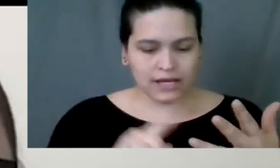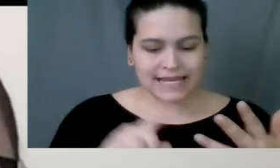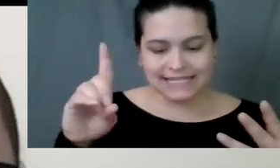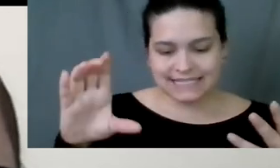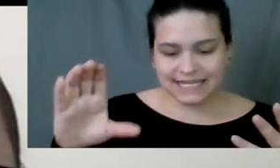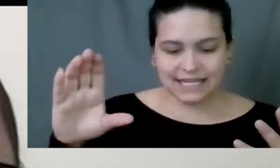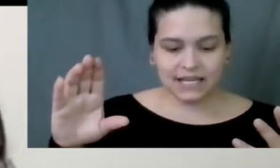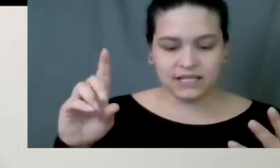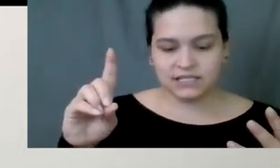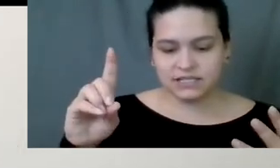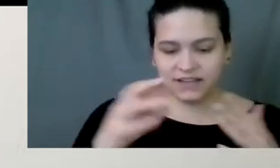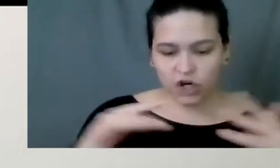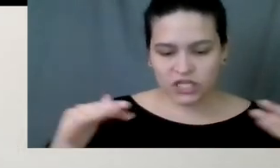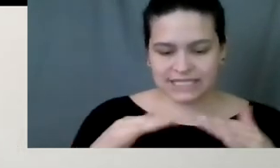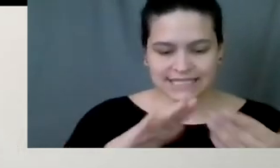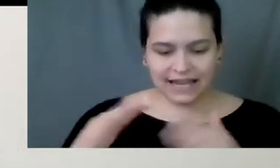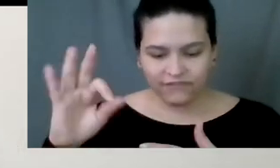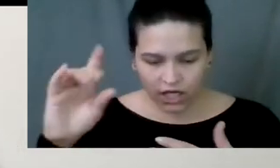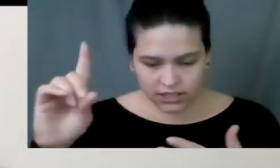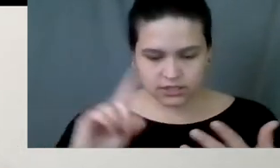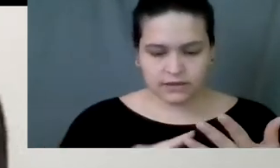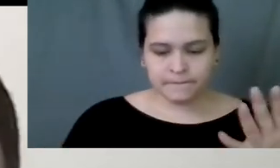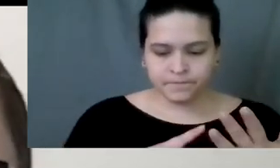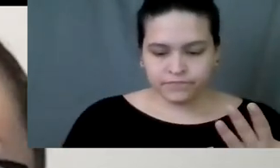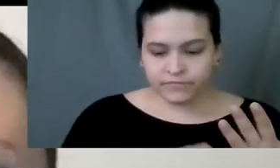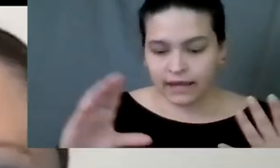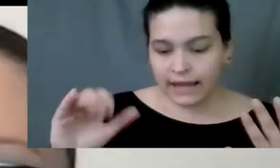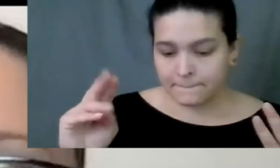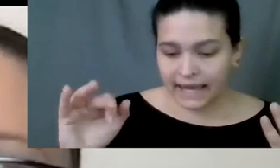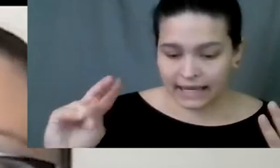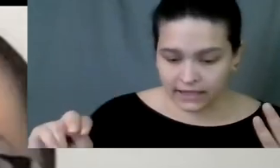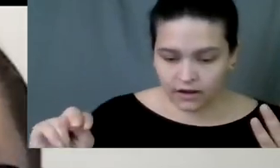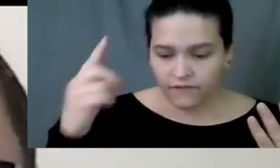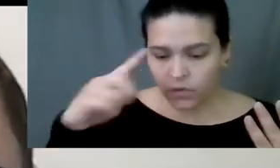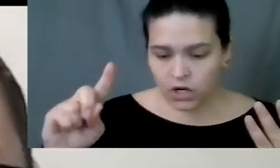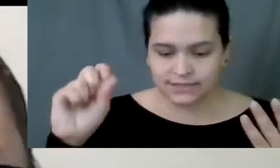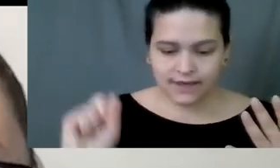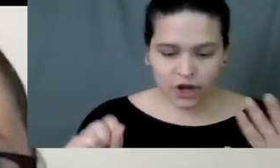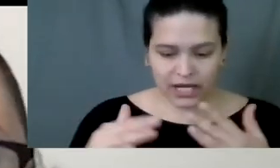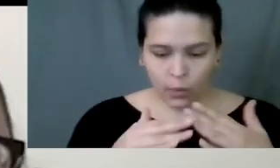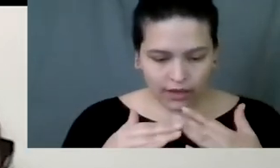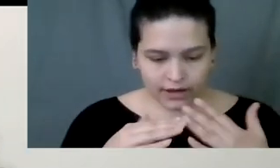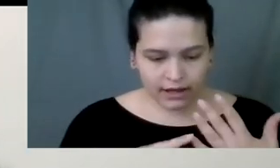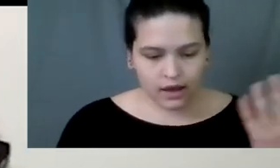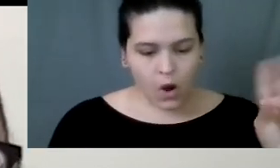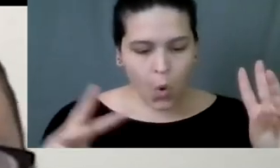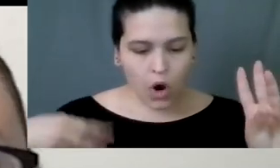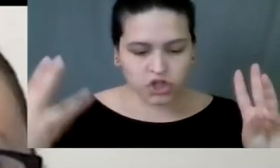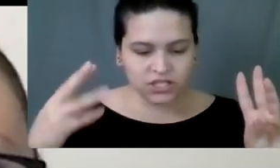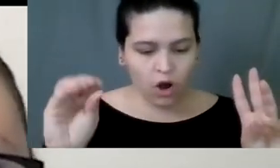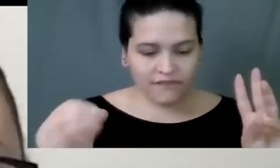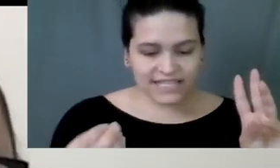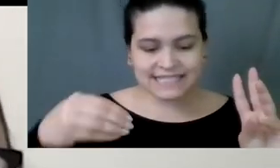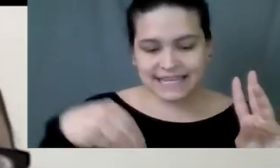on Latin America, which I forgot to mention could also serve as a good resource for learning about